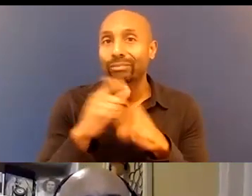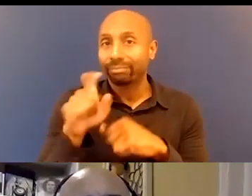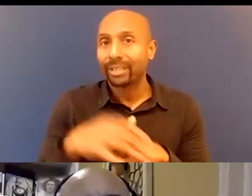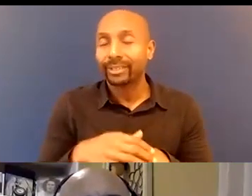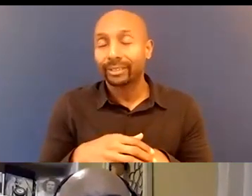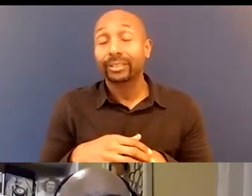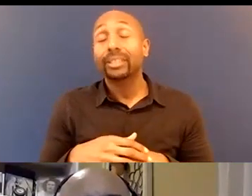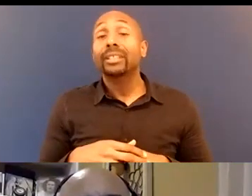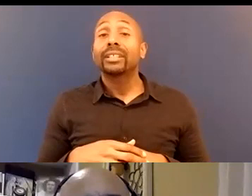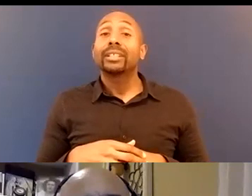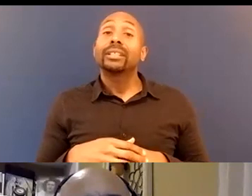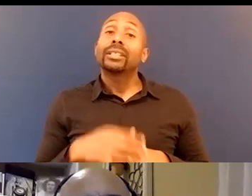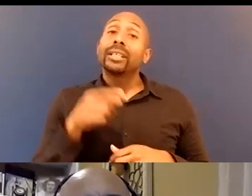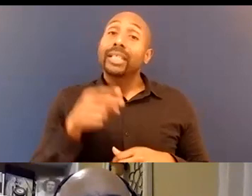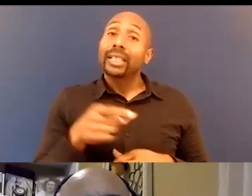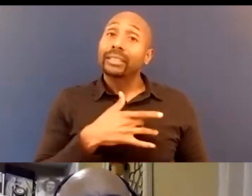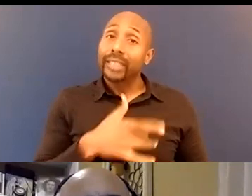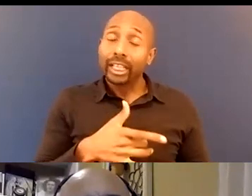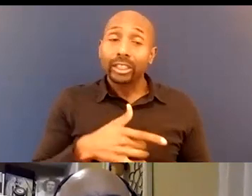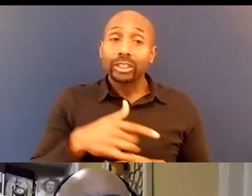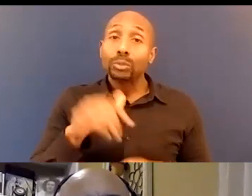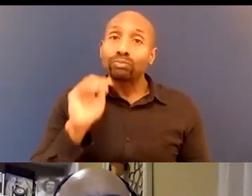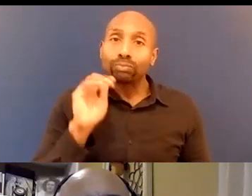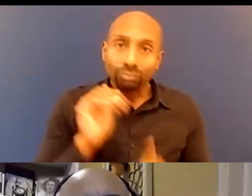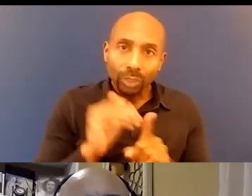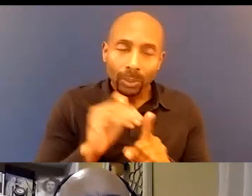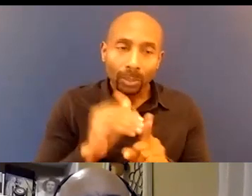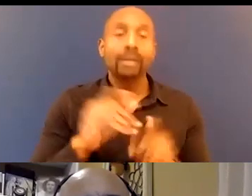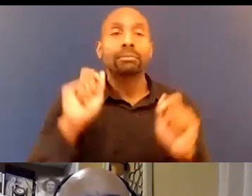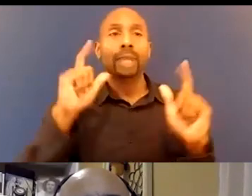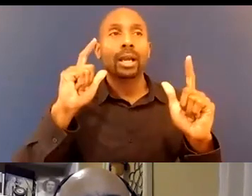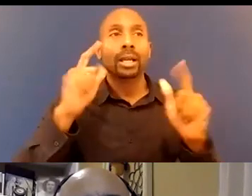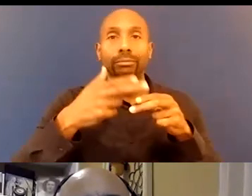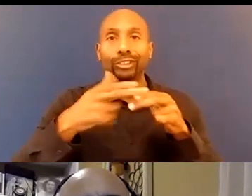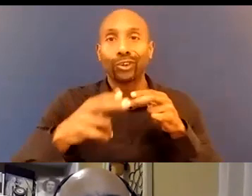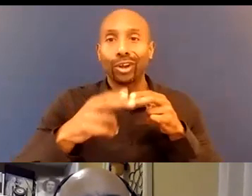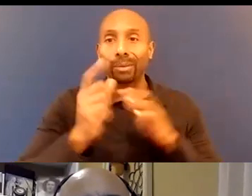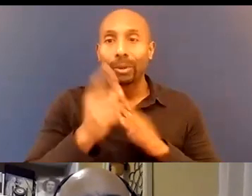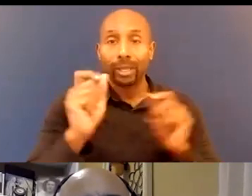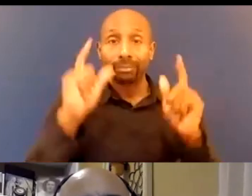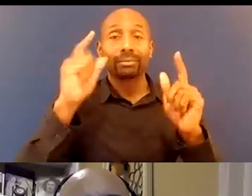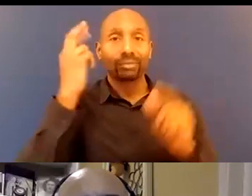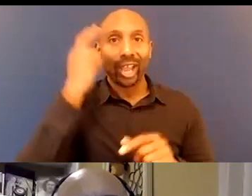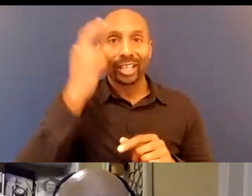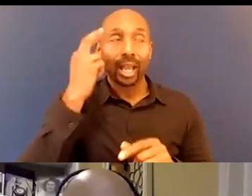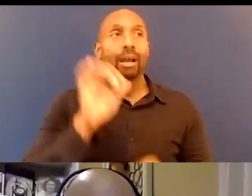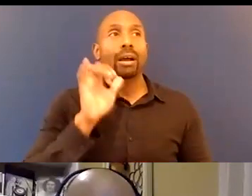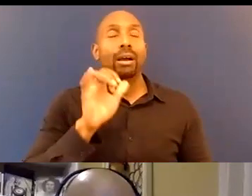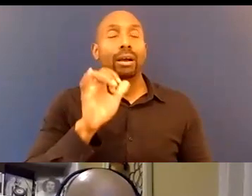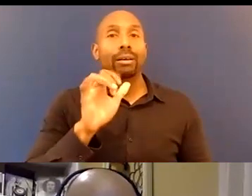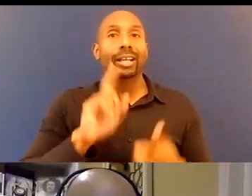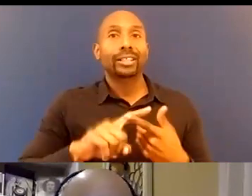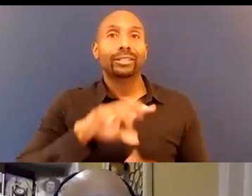make make people aware for a short amount of time until they get back into the system and start doing